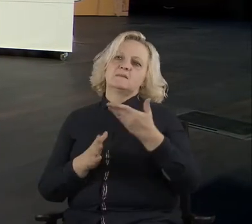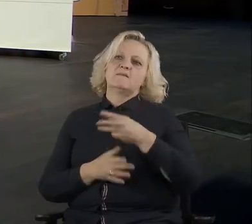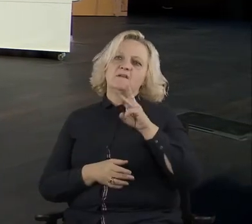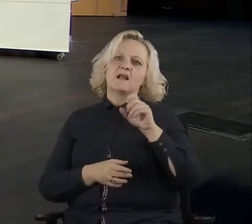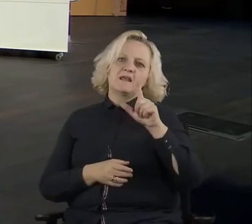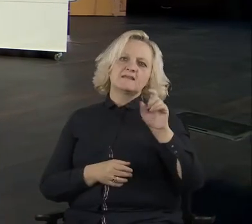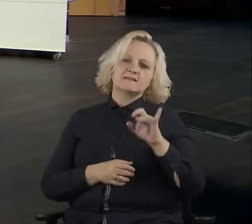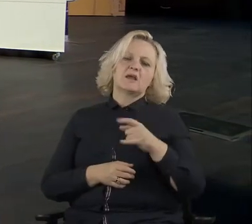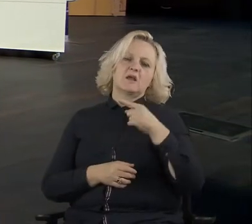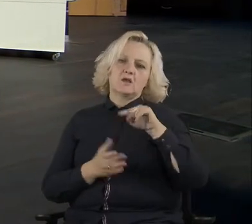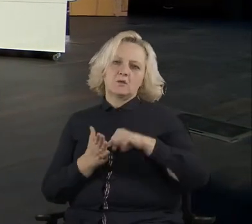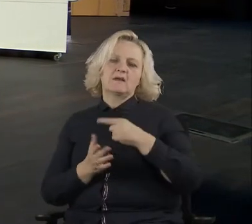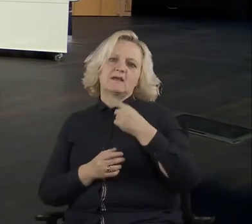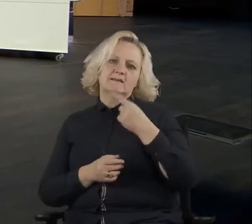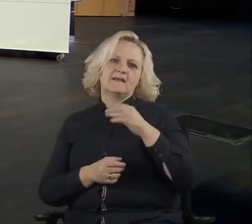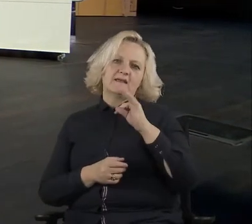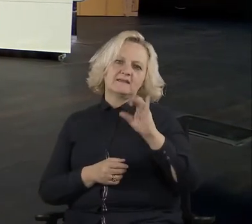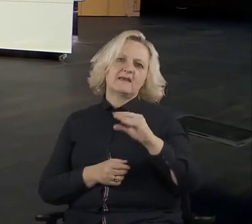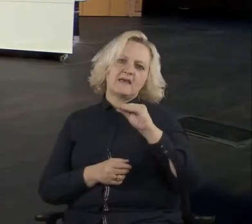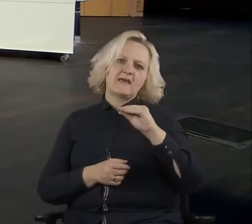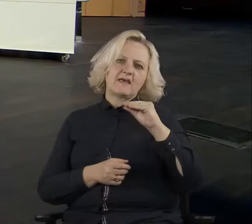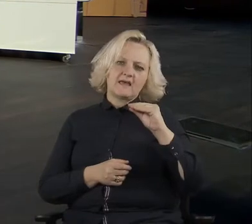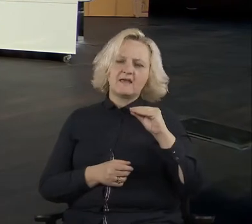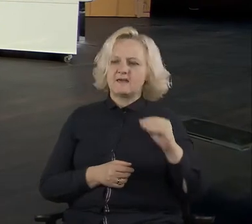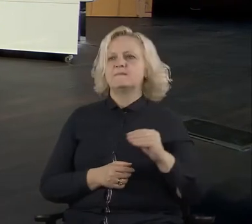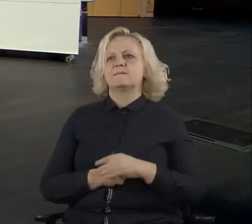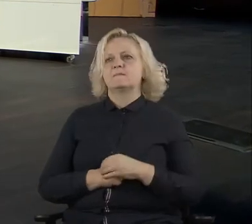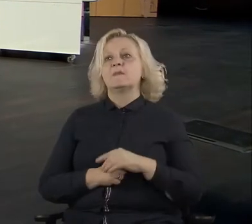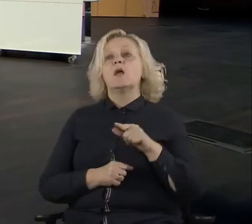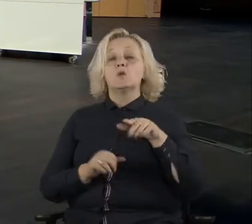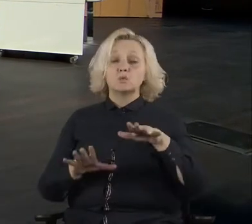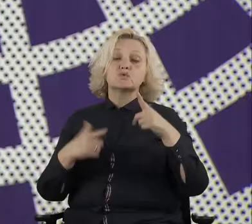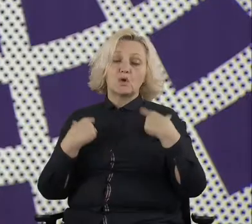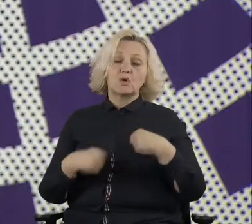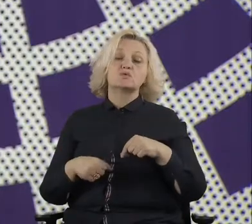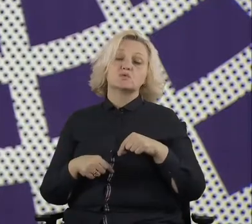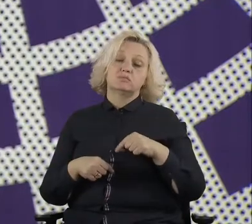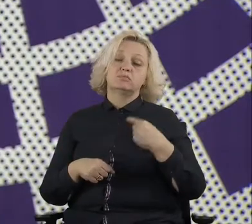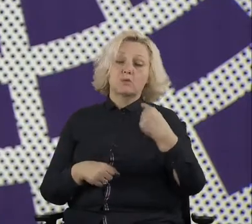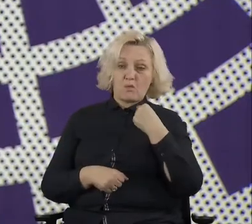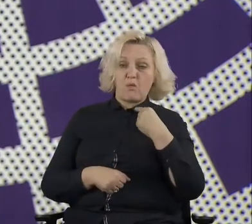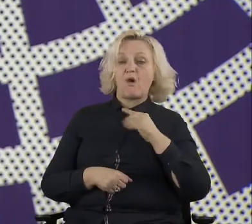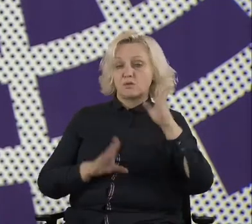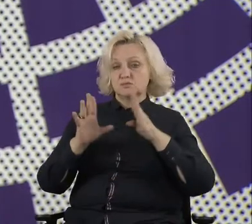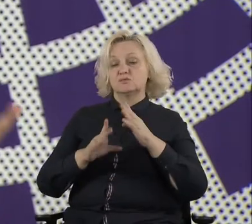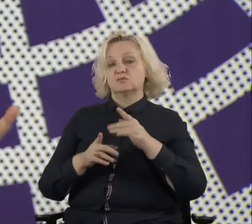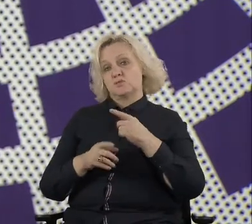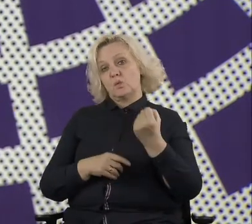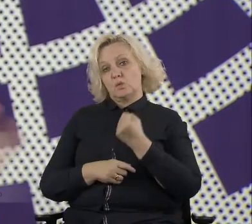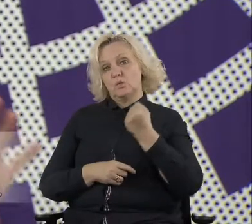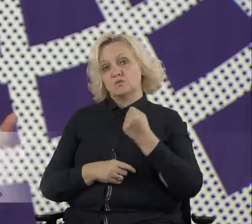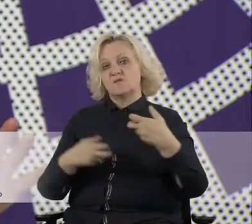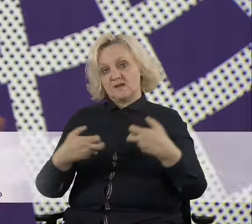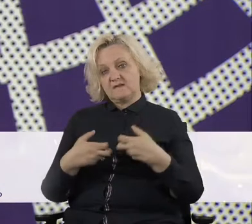but, uh, you know, the profile is also getting more diverse. would like generalize that, but I'm not